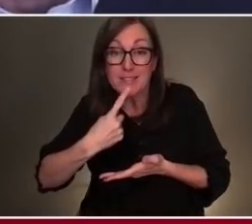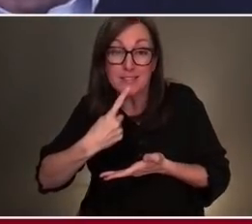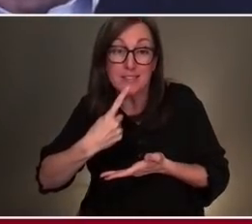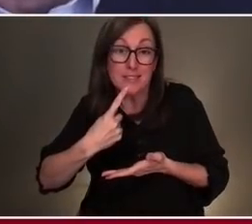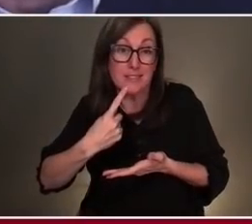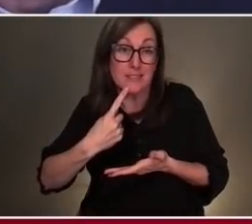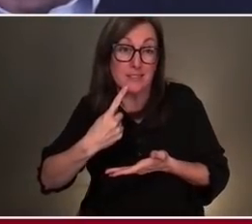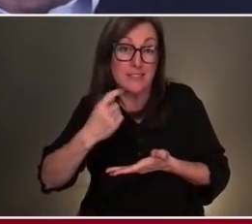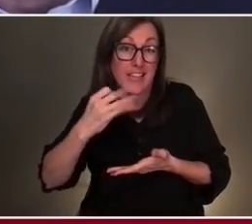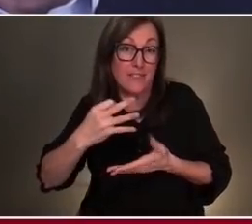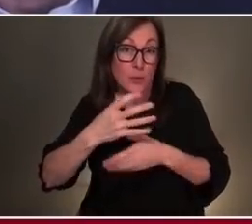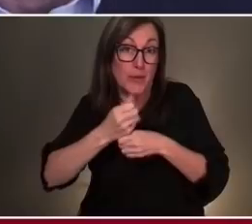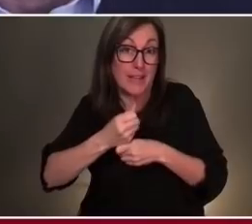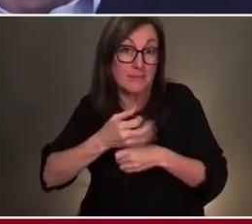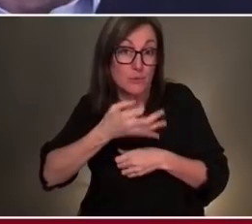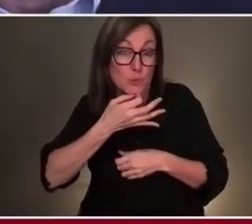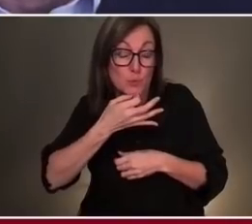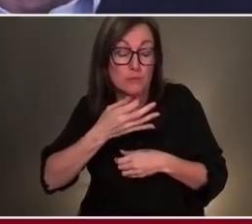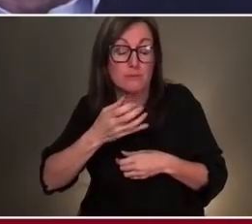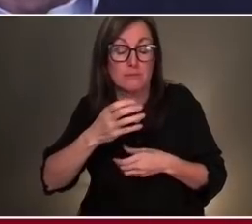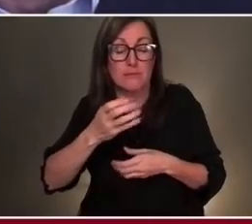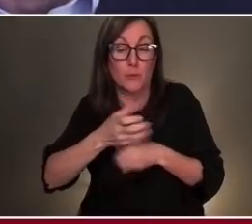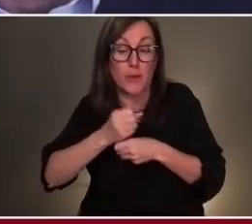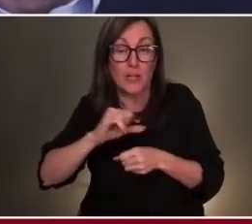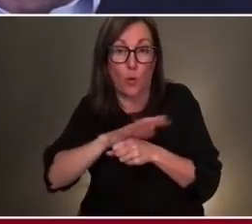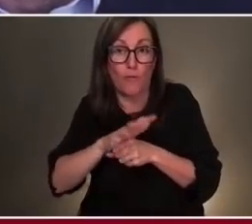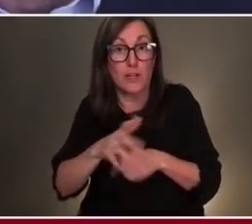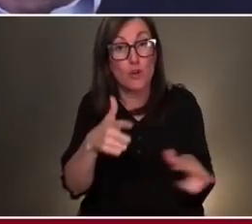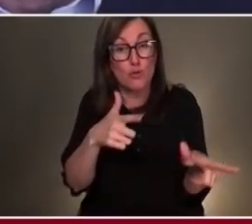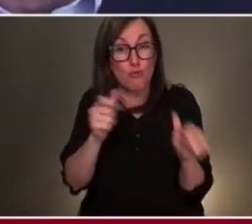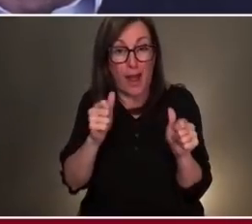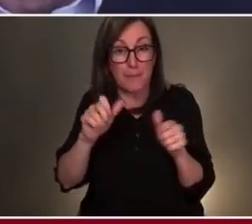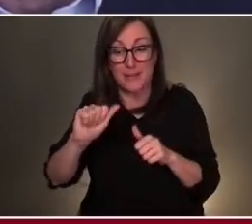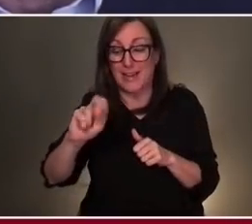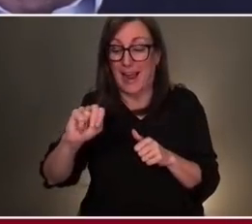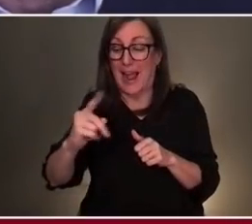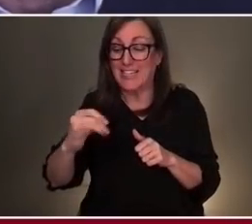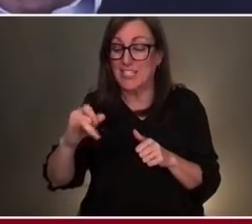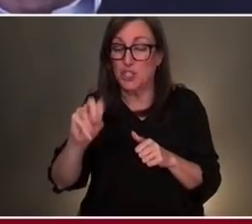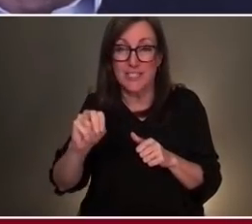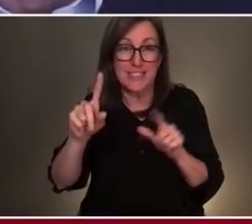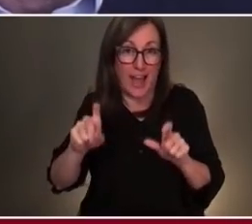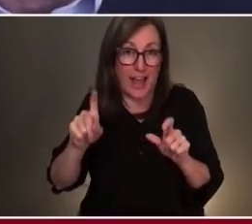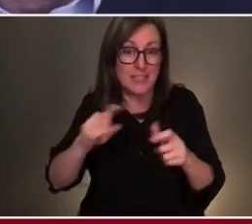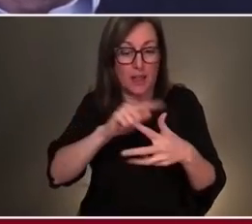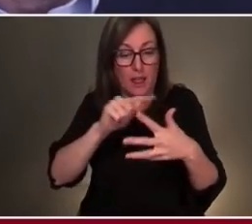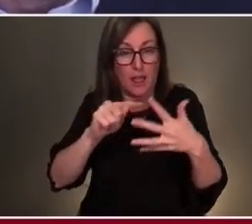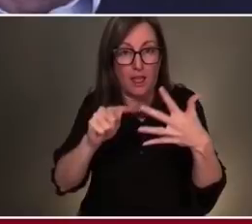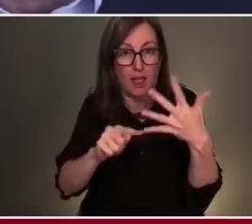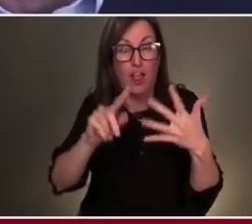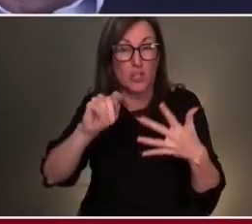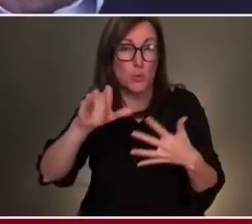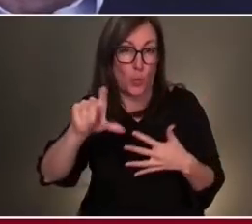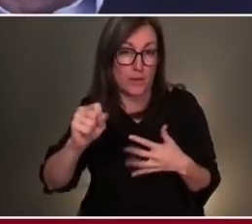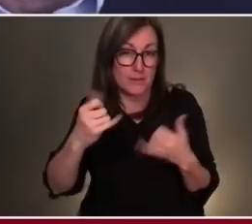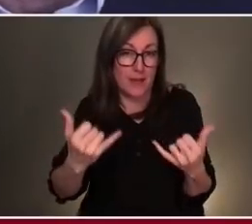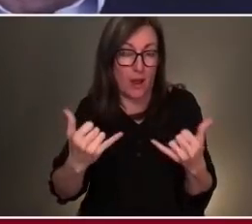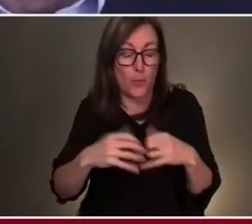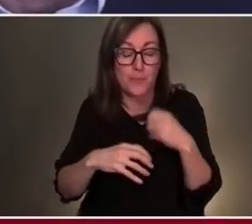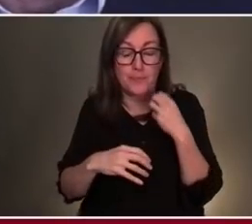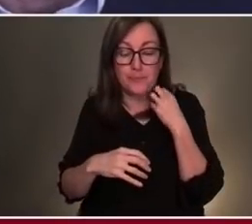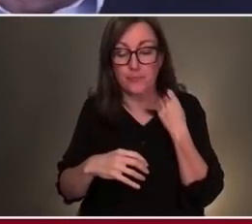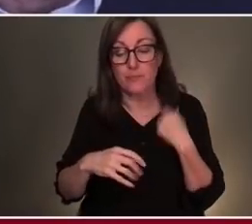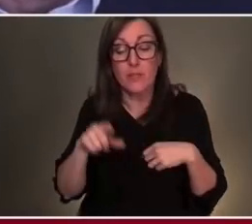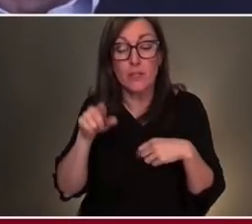COVID, rapid antigen tests. And so my question is, if you can comment on, you know, these